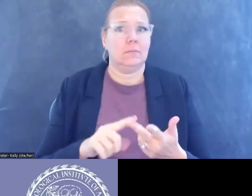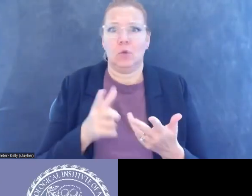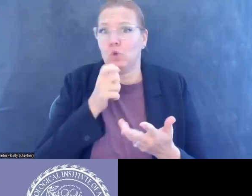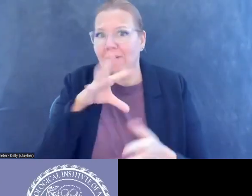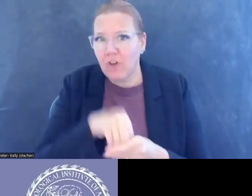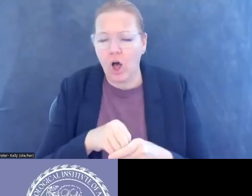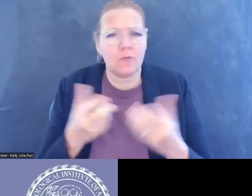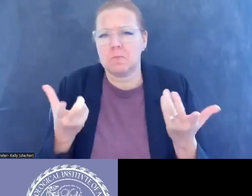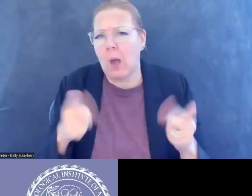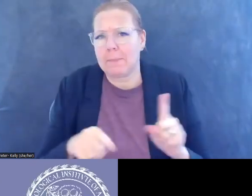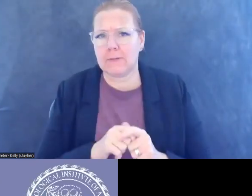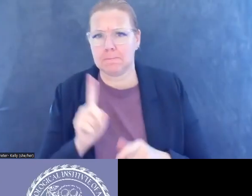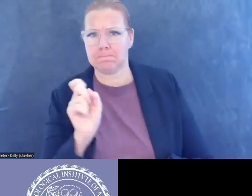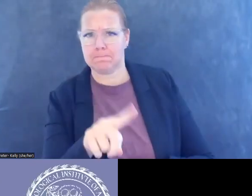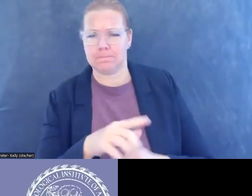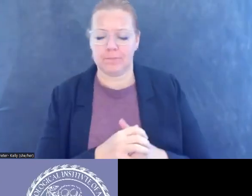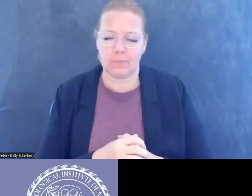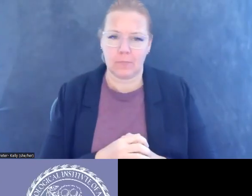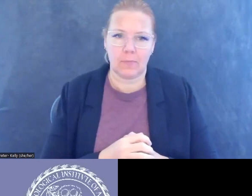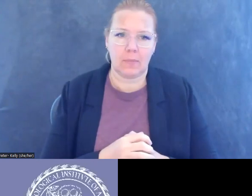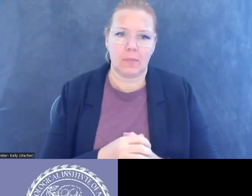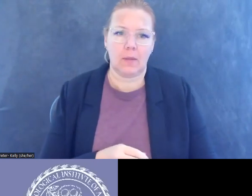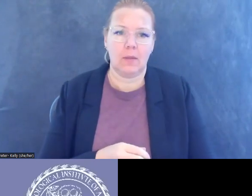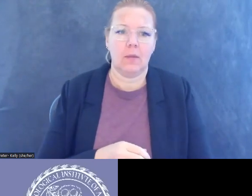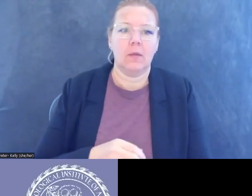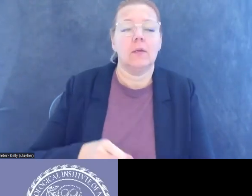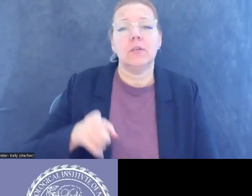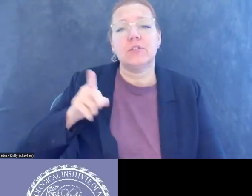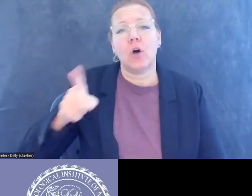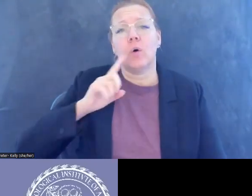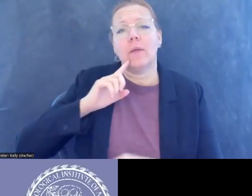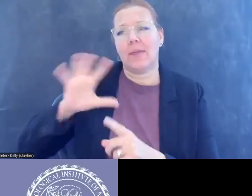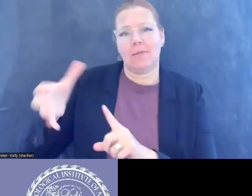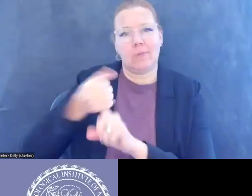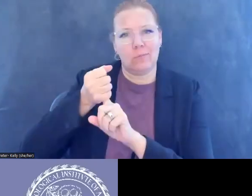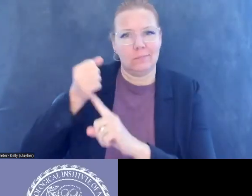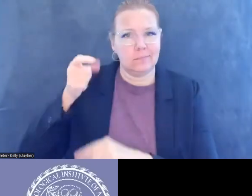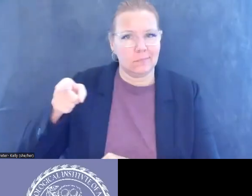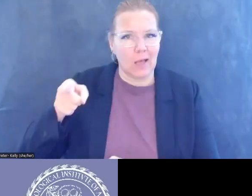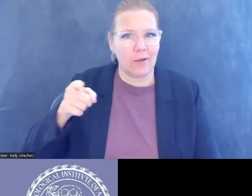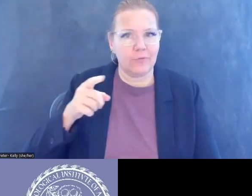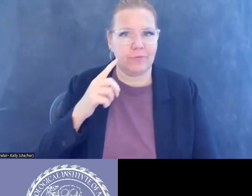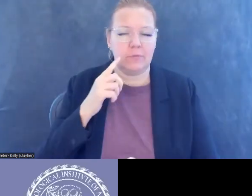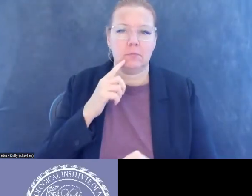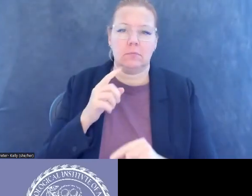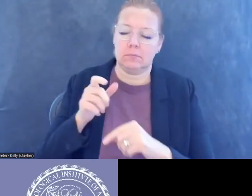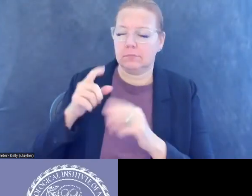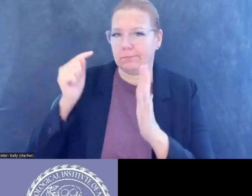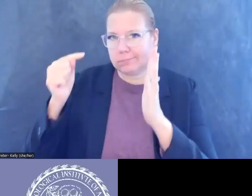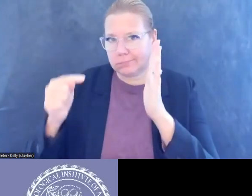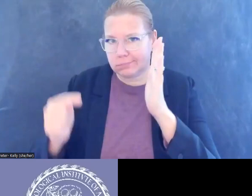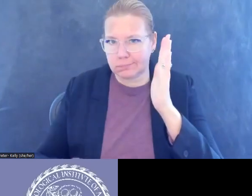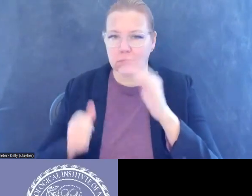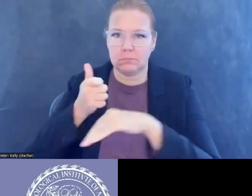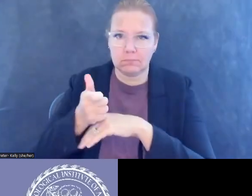again, the result. So the eventual indictment against Latchford was a long time coming. Again, going from a